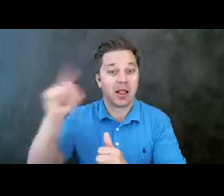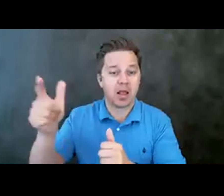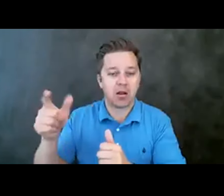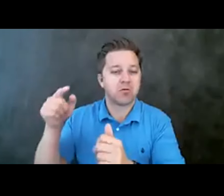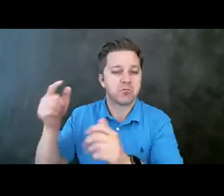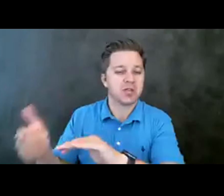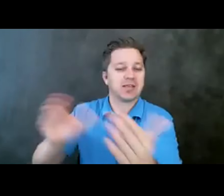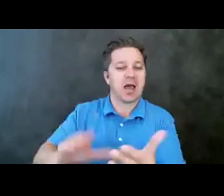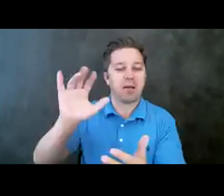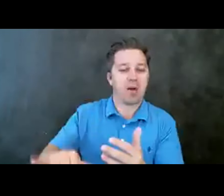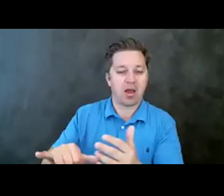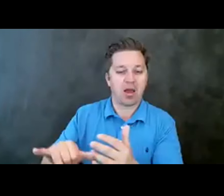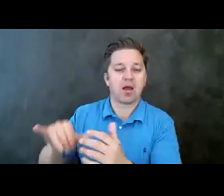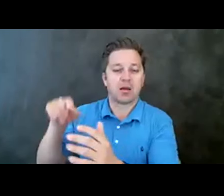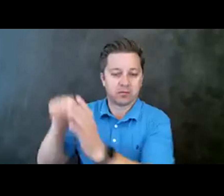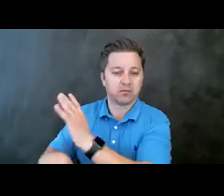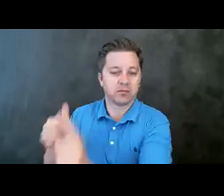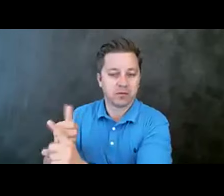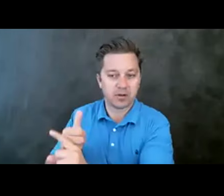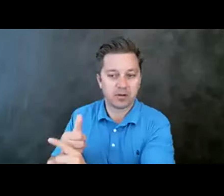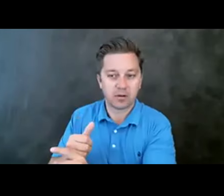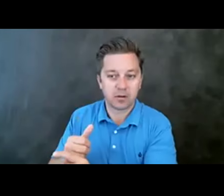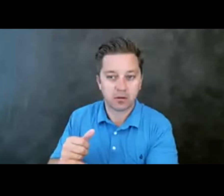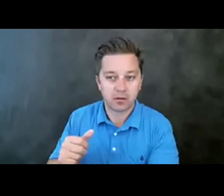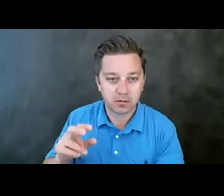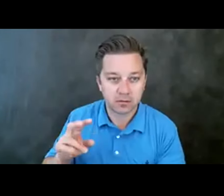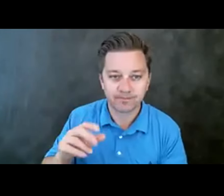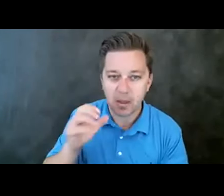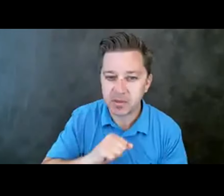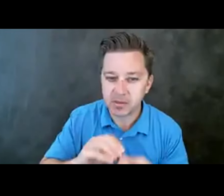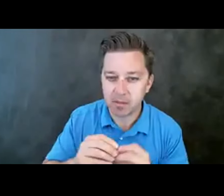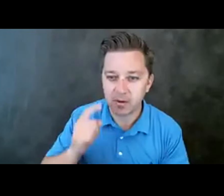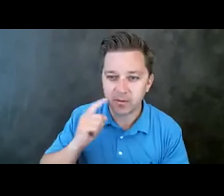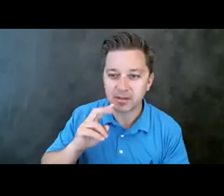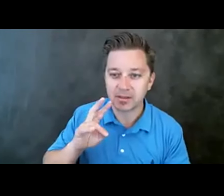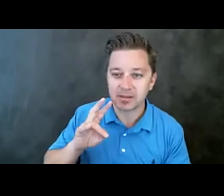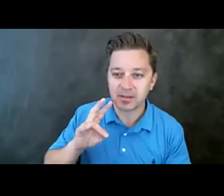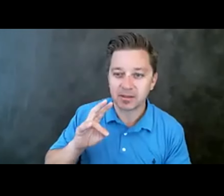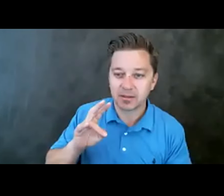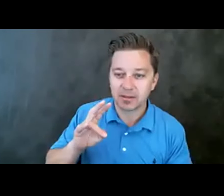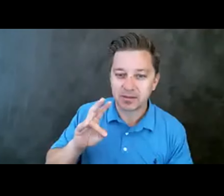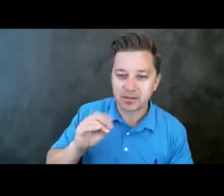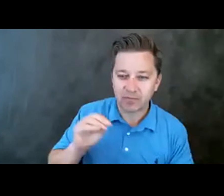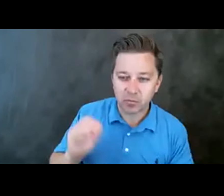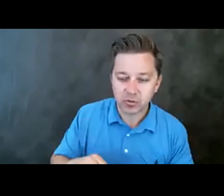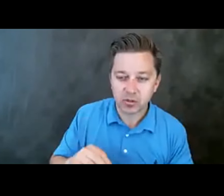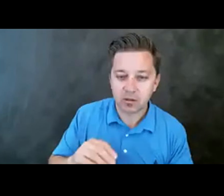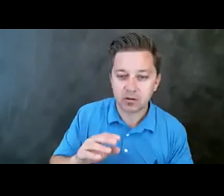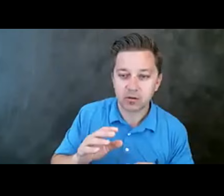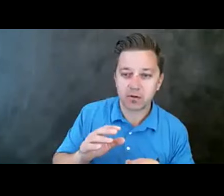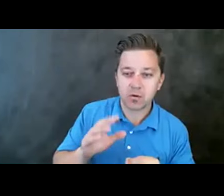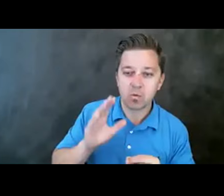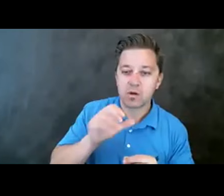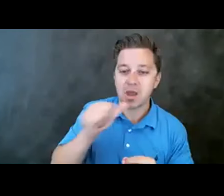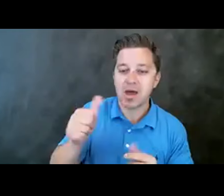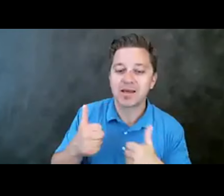of people who make an attempt will not go on to make an attempt again. Now it's, again, how do you look at that data? So for me, you can